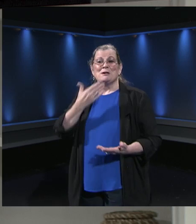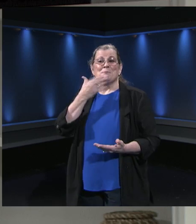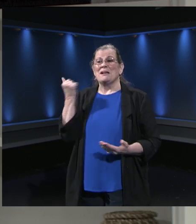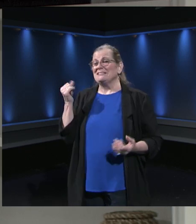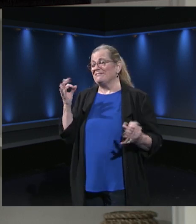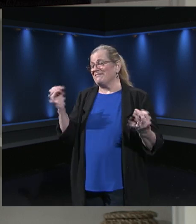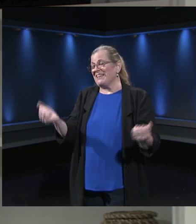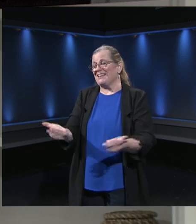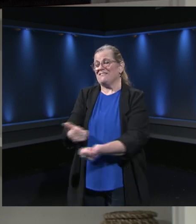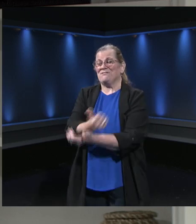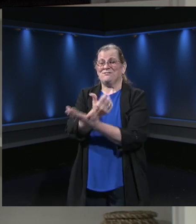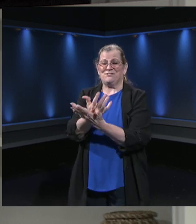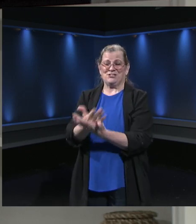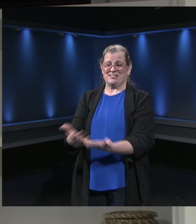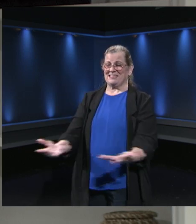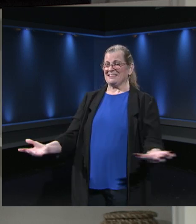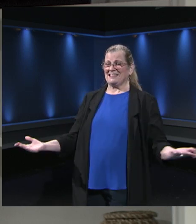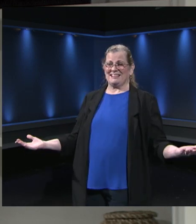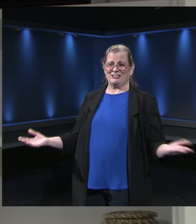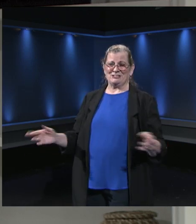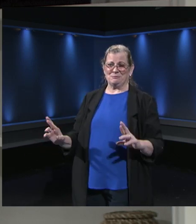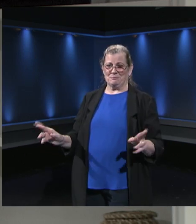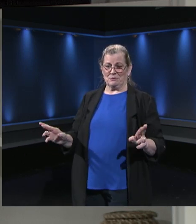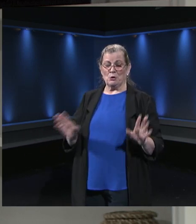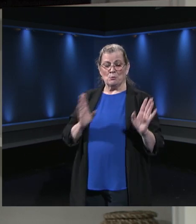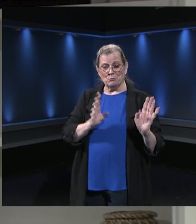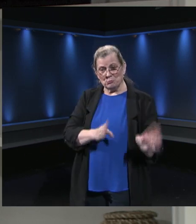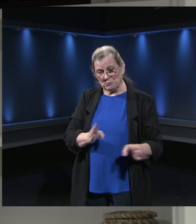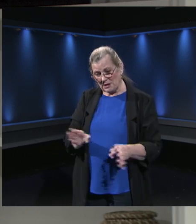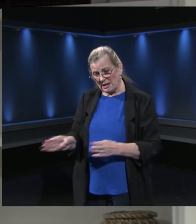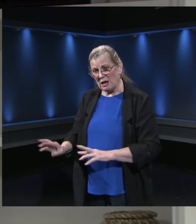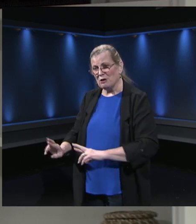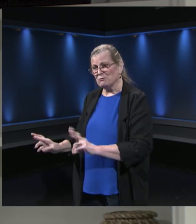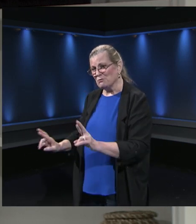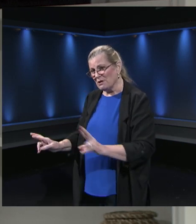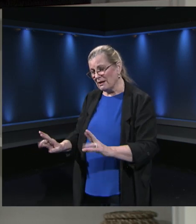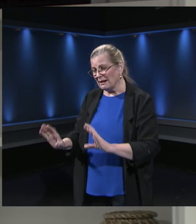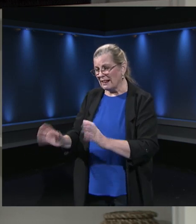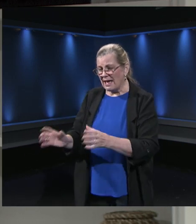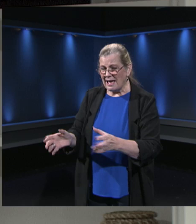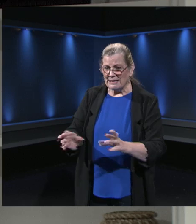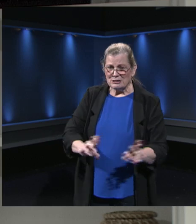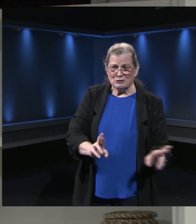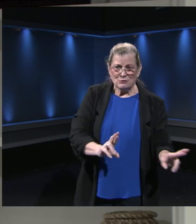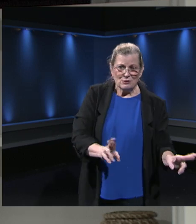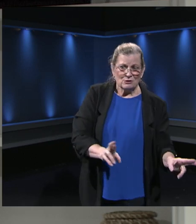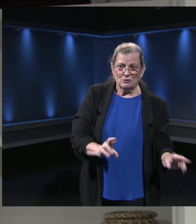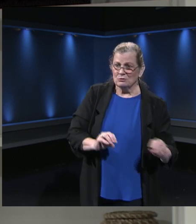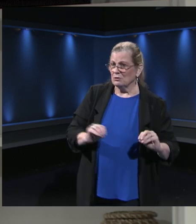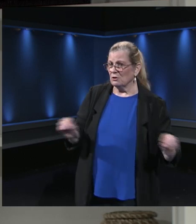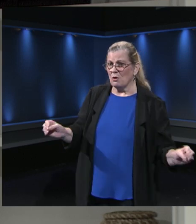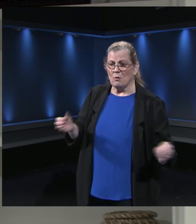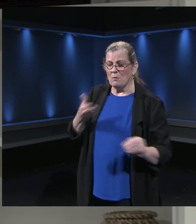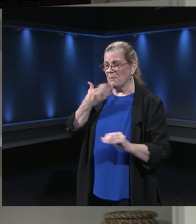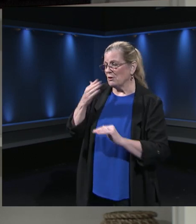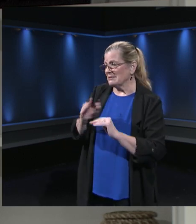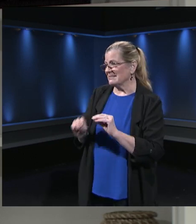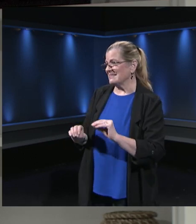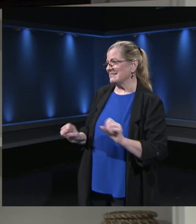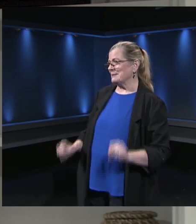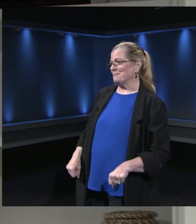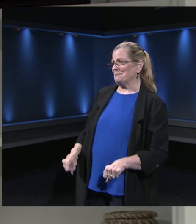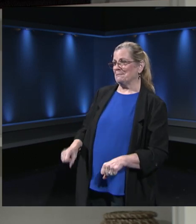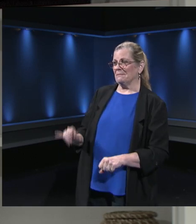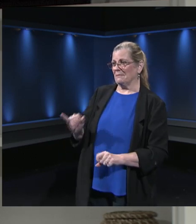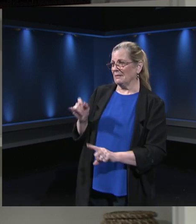States. Person for person, classroom per classroom, there is no better system. We will